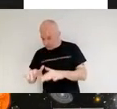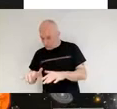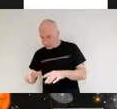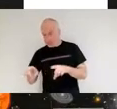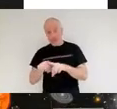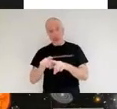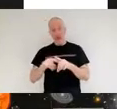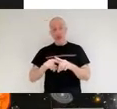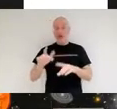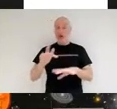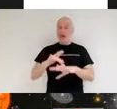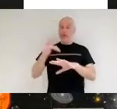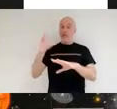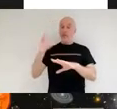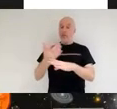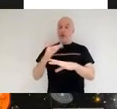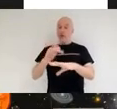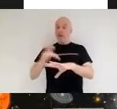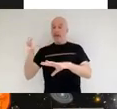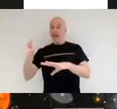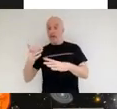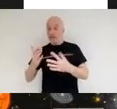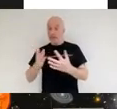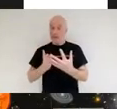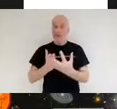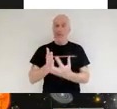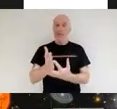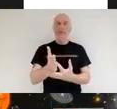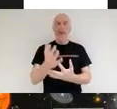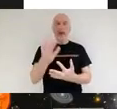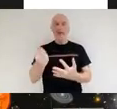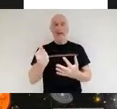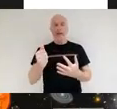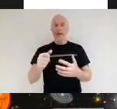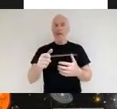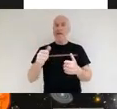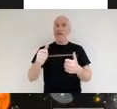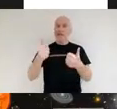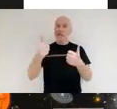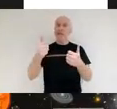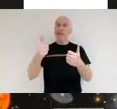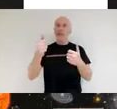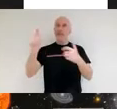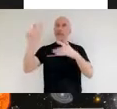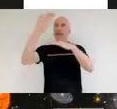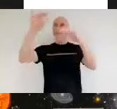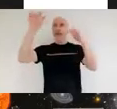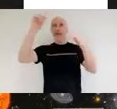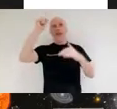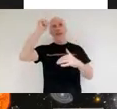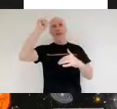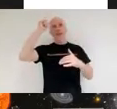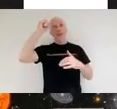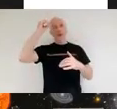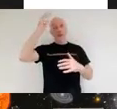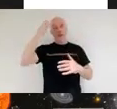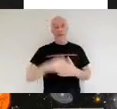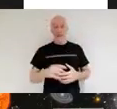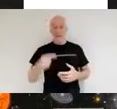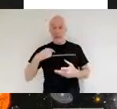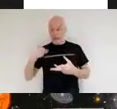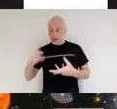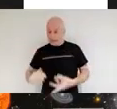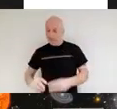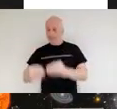baseline space knowledge and as part of this i have been developing activities for working with scientists and